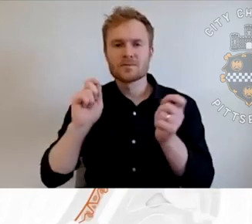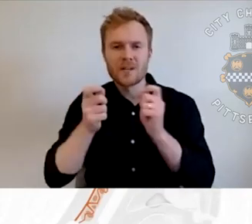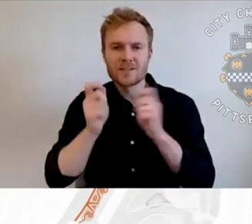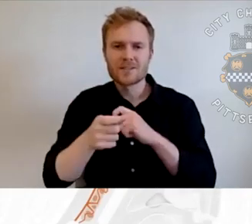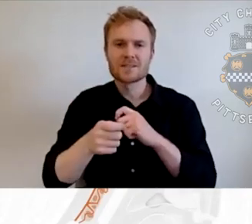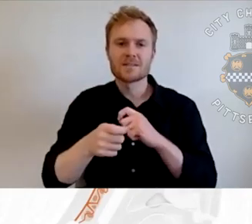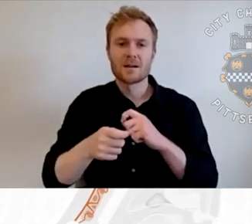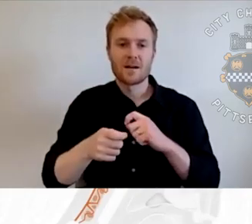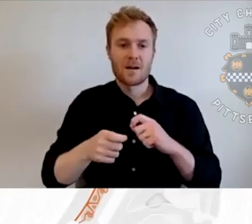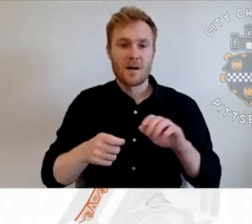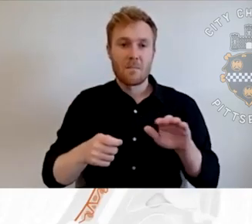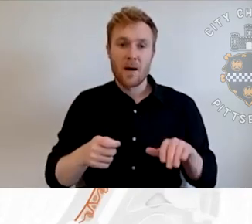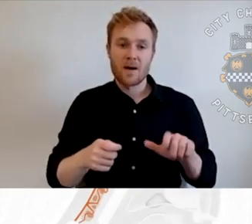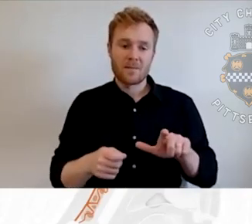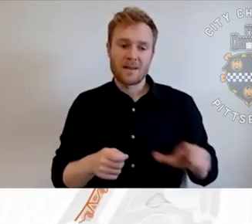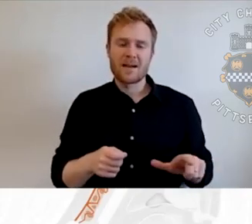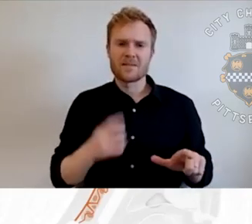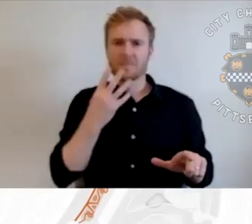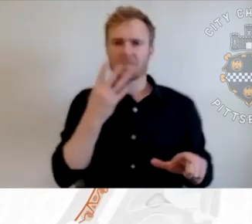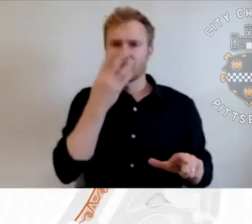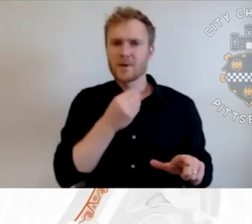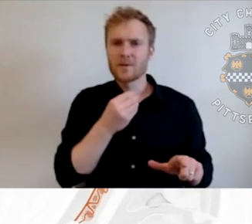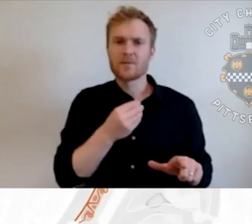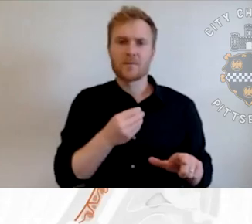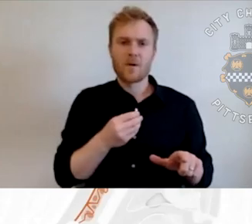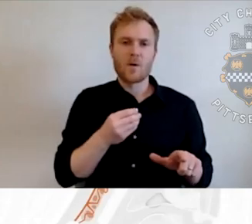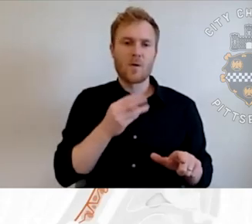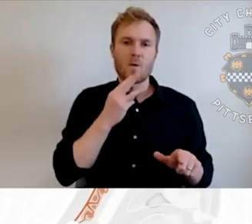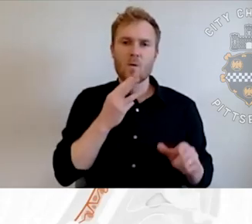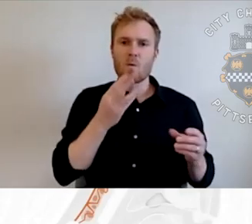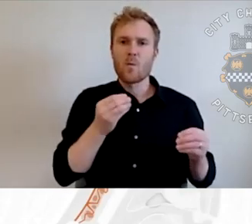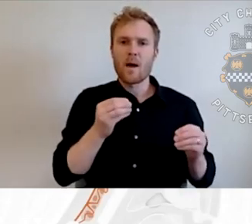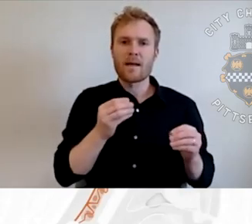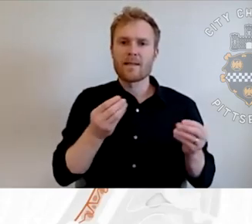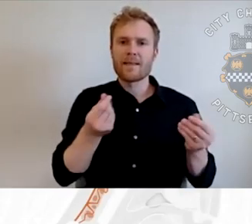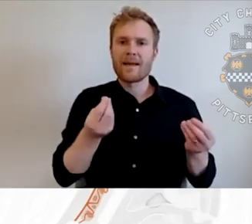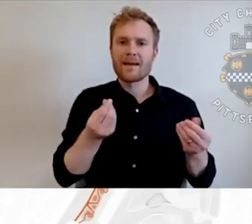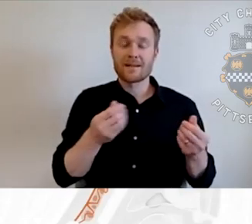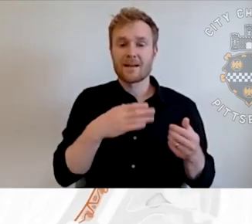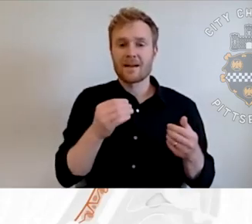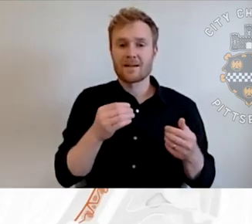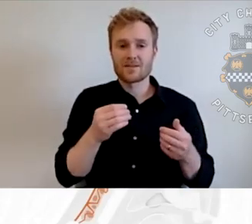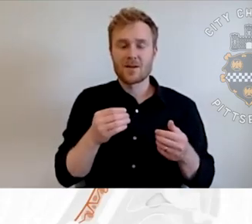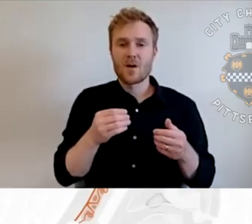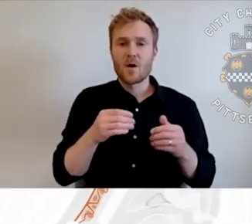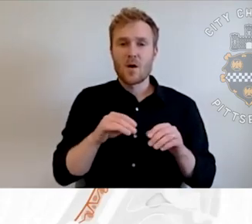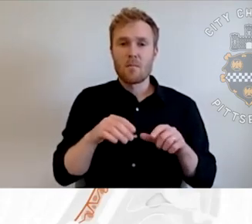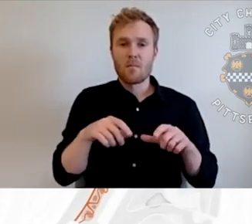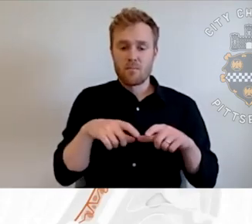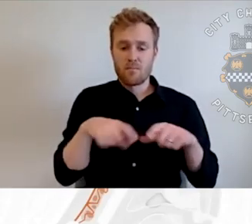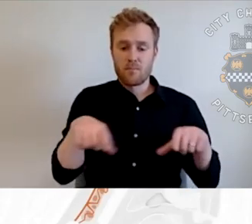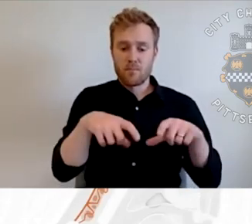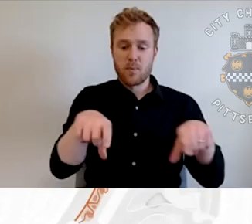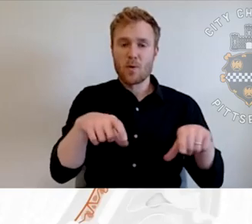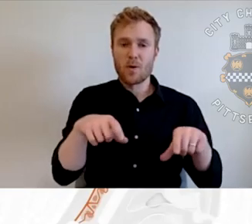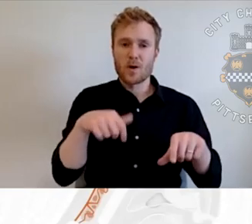a beautiful stormwater wetland and boardwalk, which is part of phase one, um, that DPW is